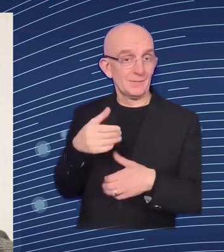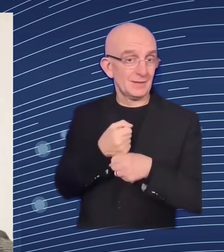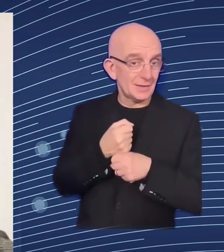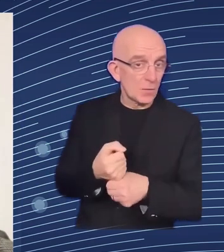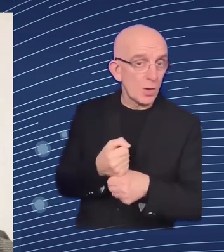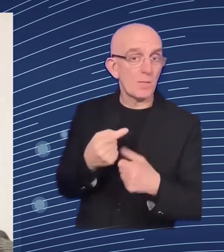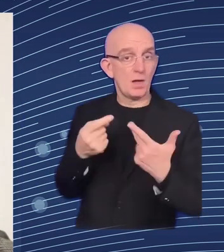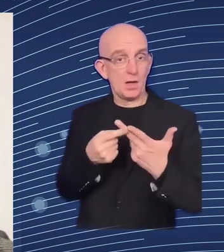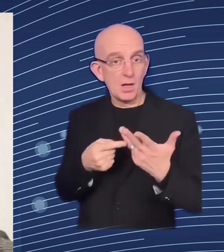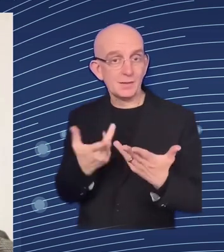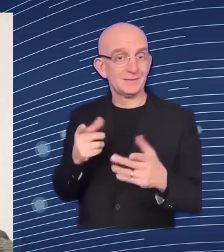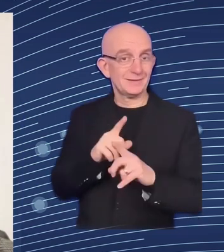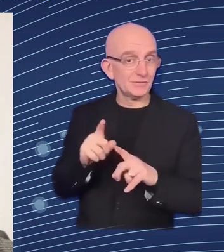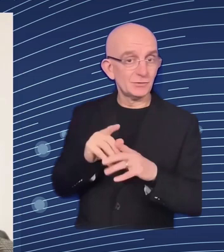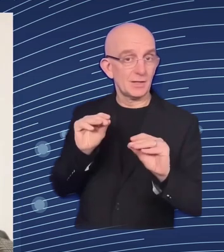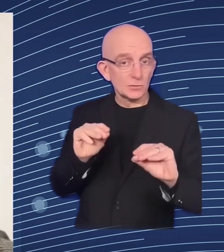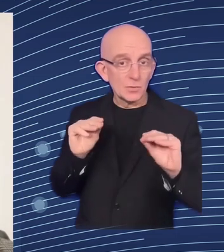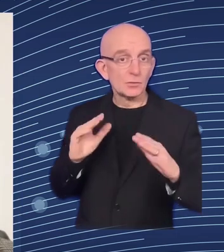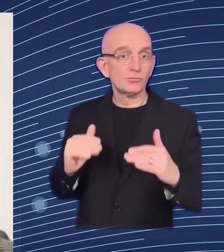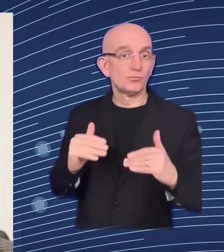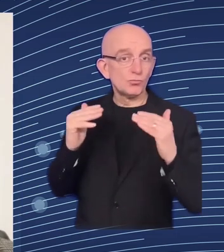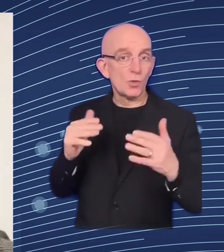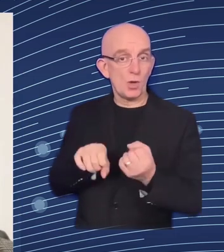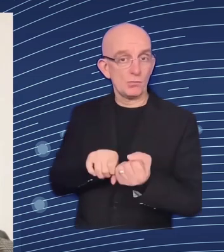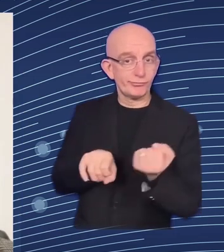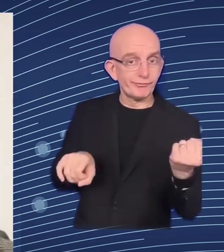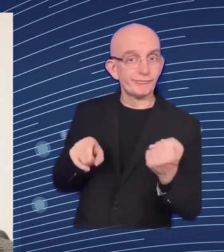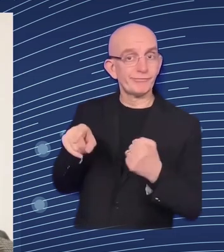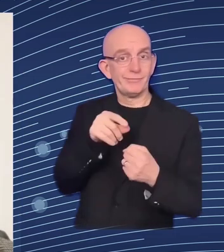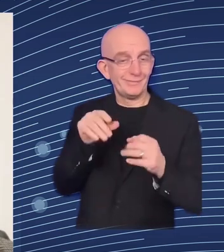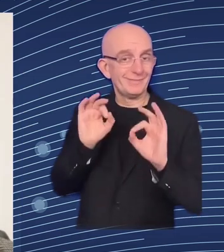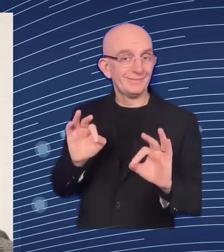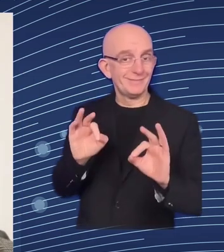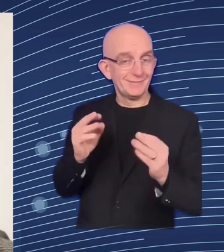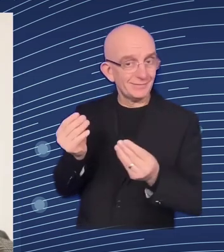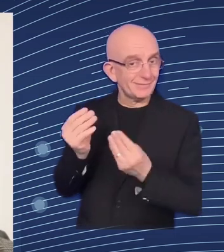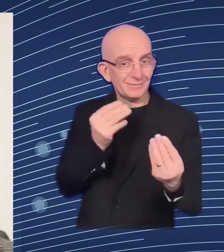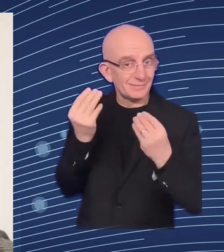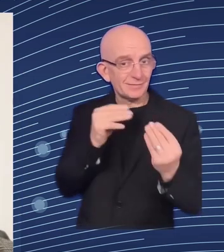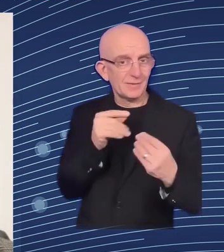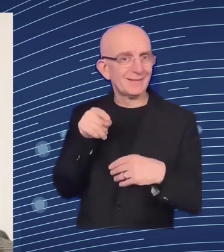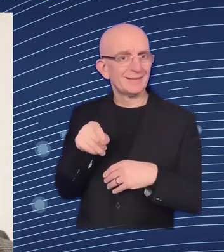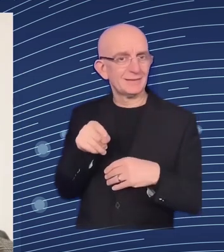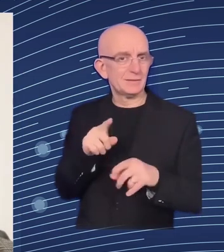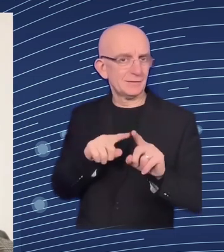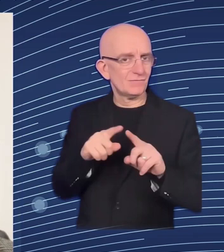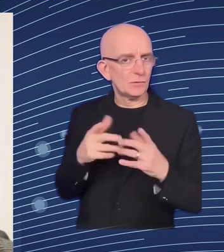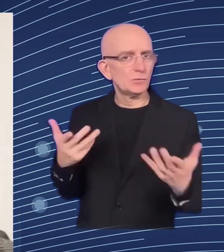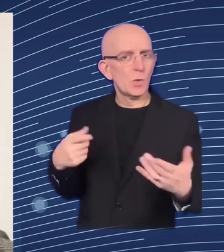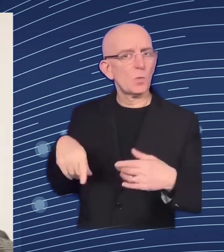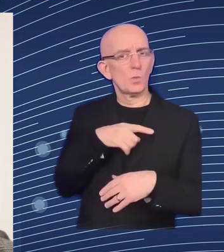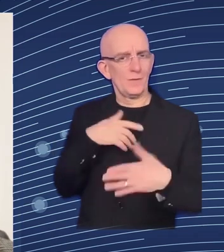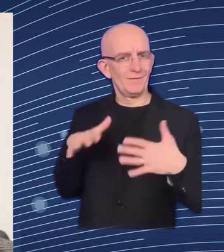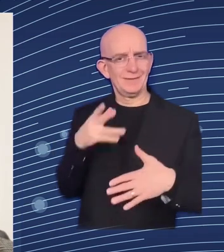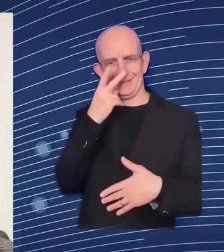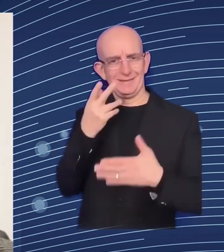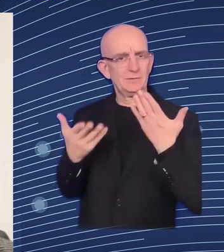and and the frameworks existing in the union and this is also an important base to work with ukrainians on skills policy and uh